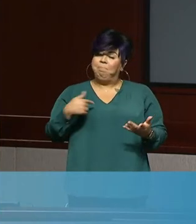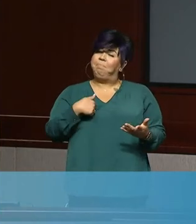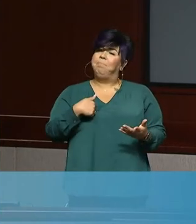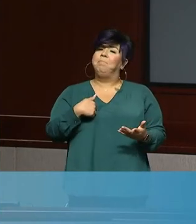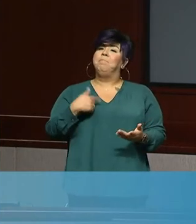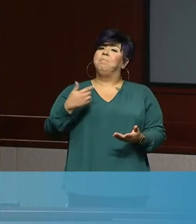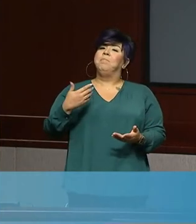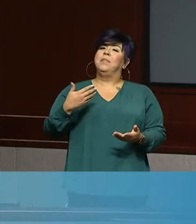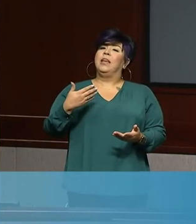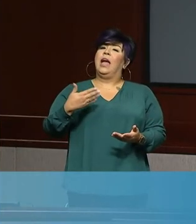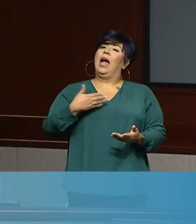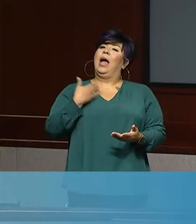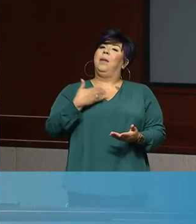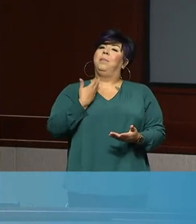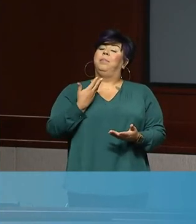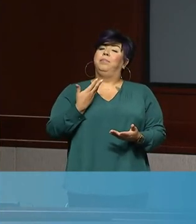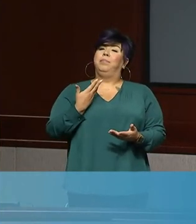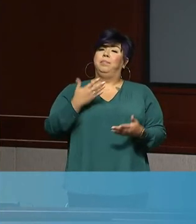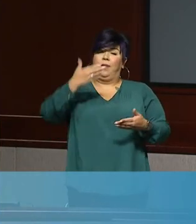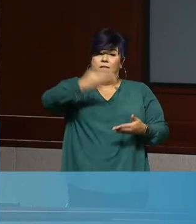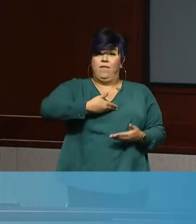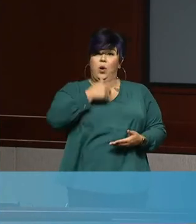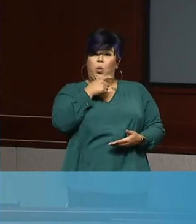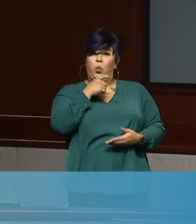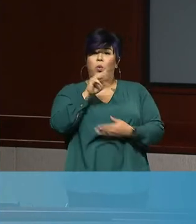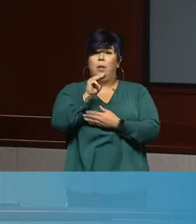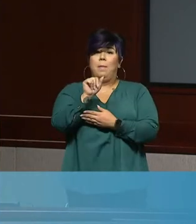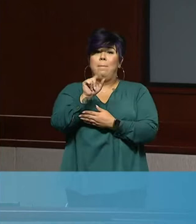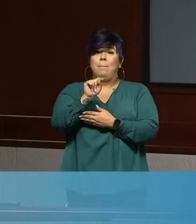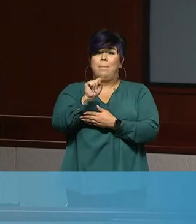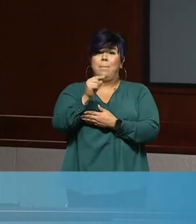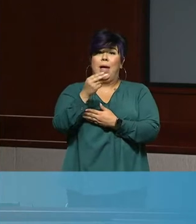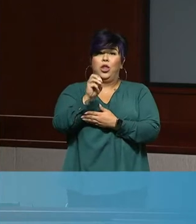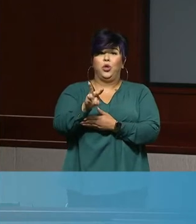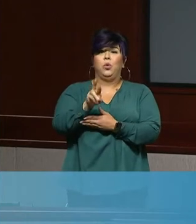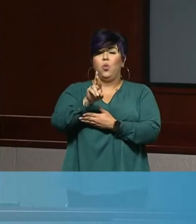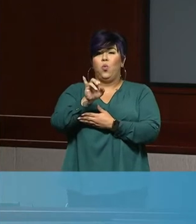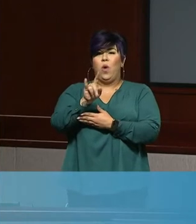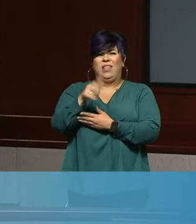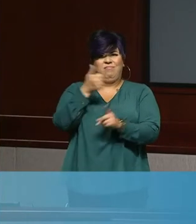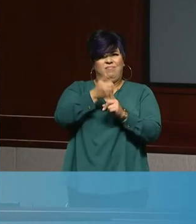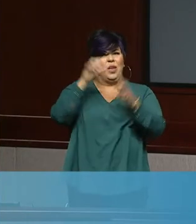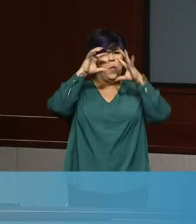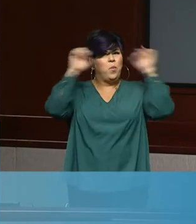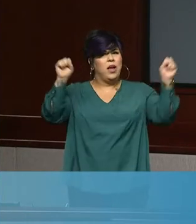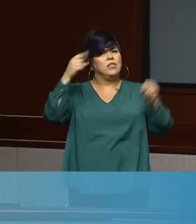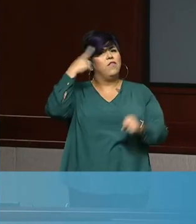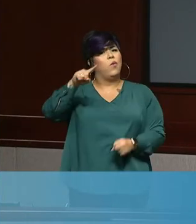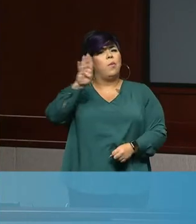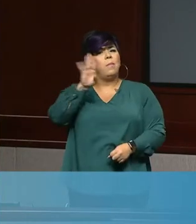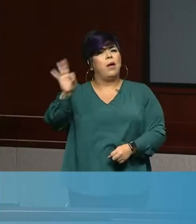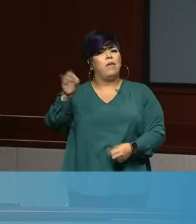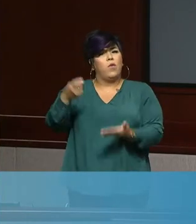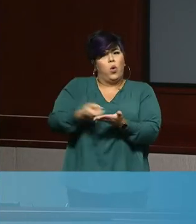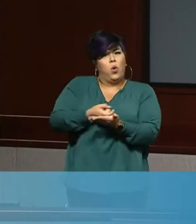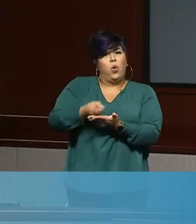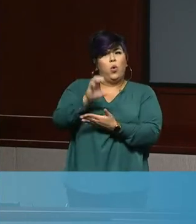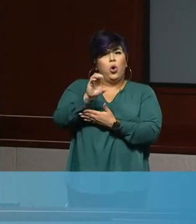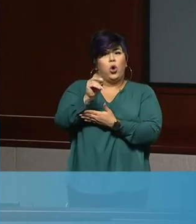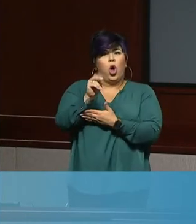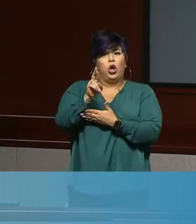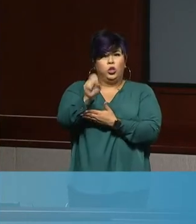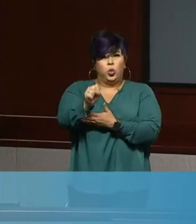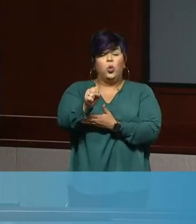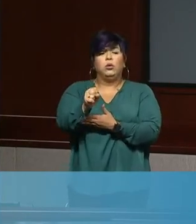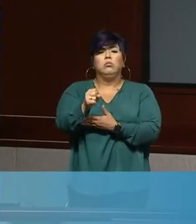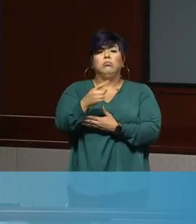with us Matthew Riley, is the president of the Bakersfield Condors, who I'd like to ask to come to the podium to make a special